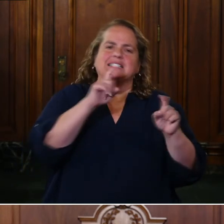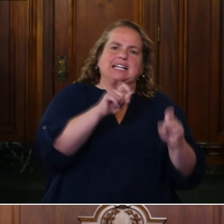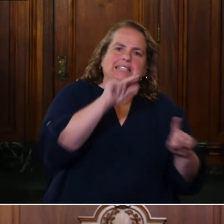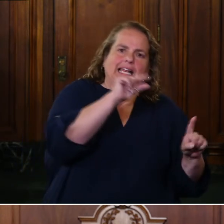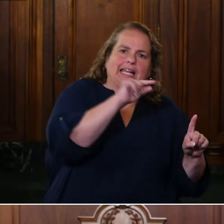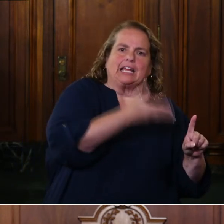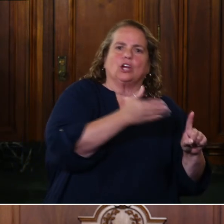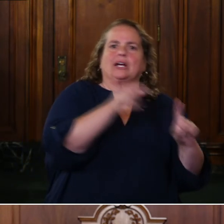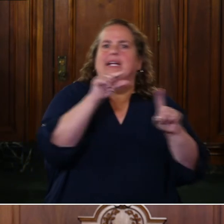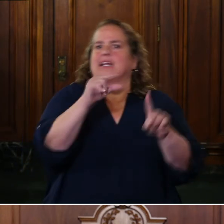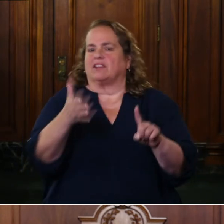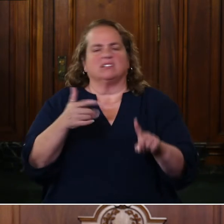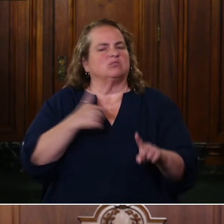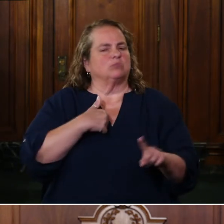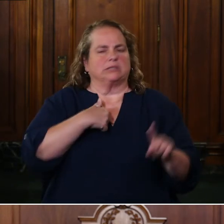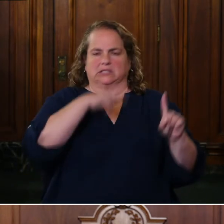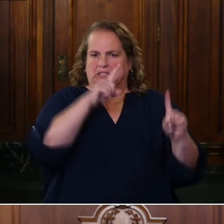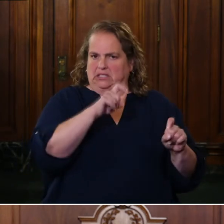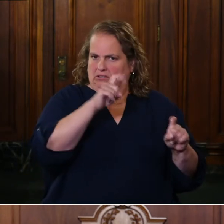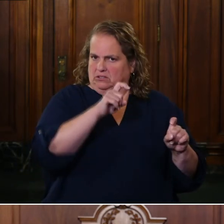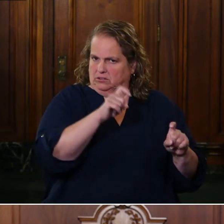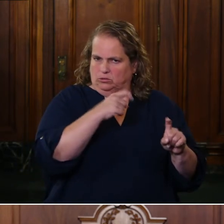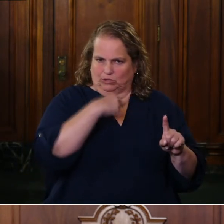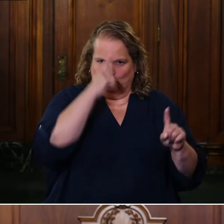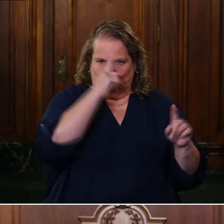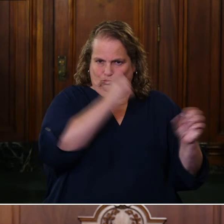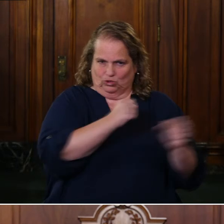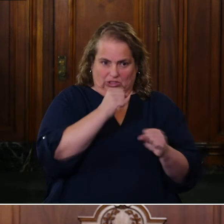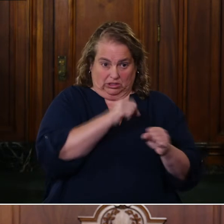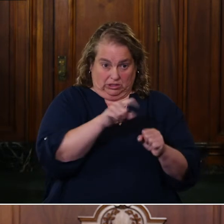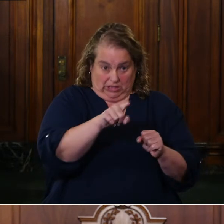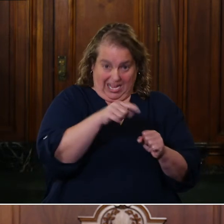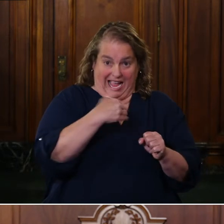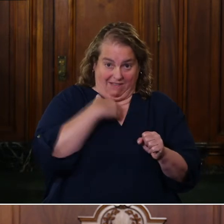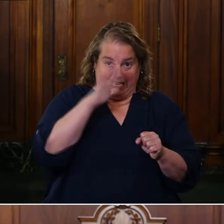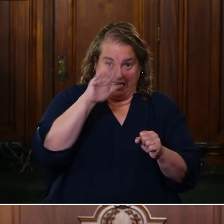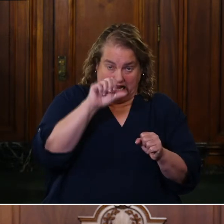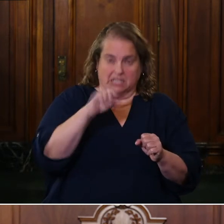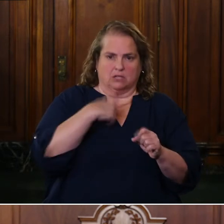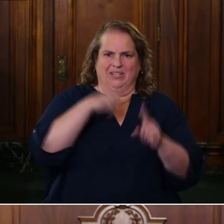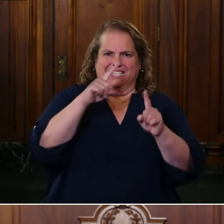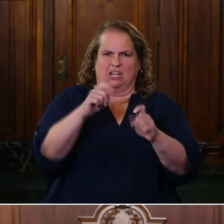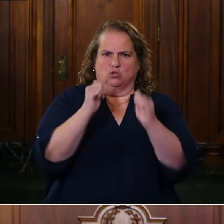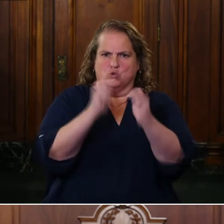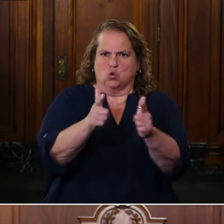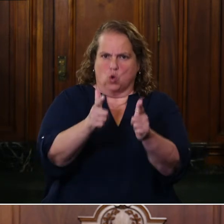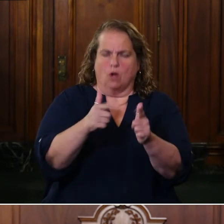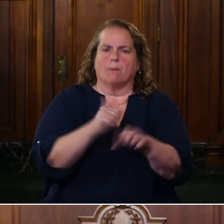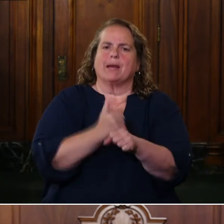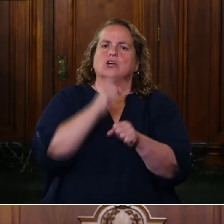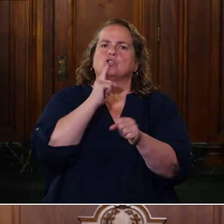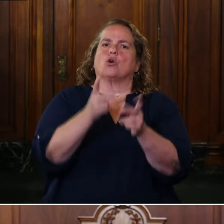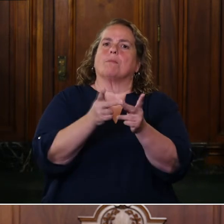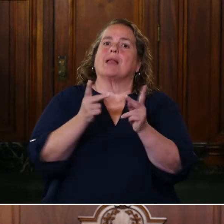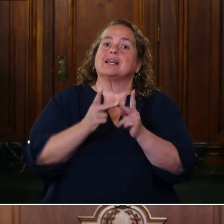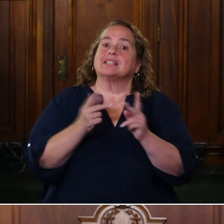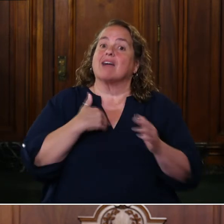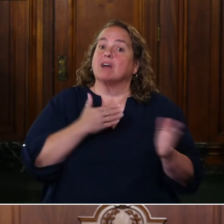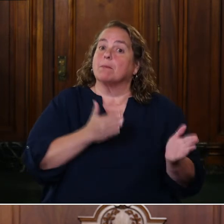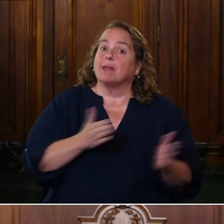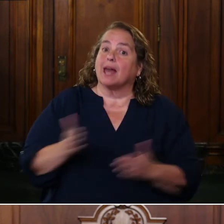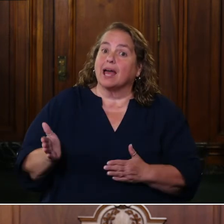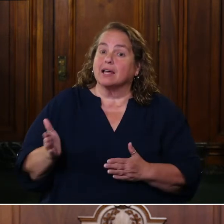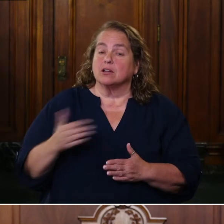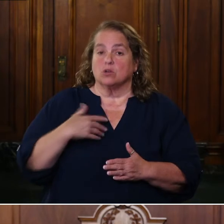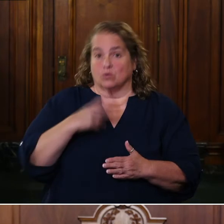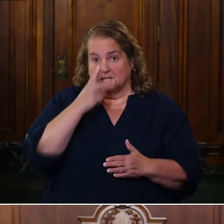tested and been strategic about how we test so that we make sure that facilities have a plan, because we've seen in a couple of incidences